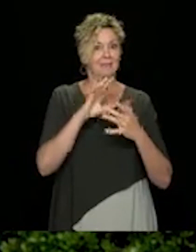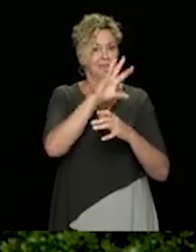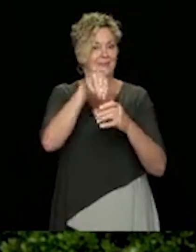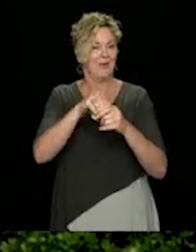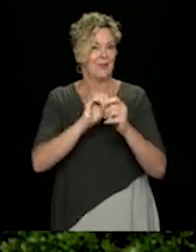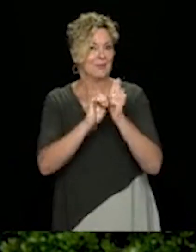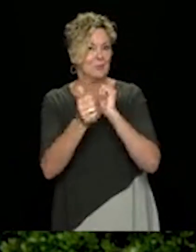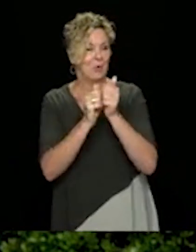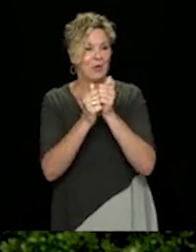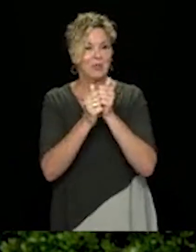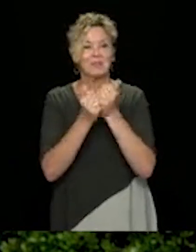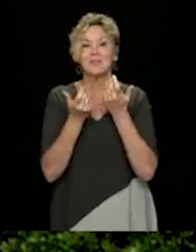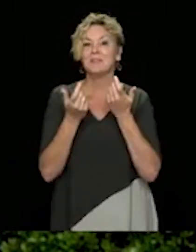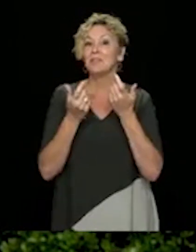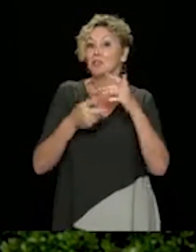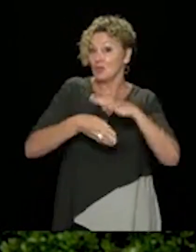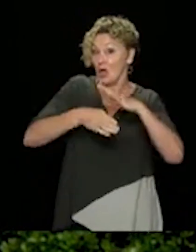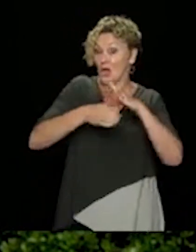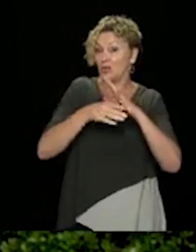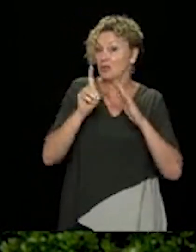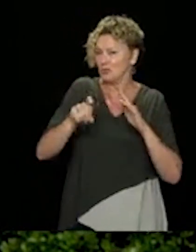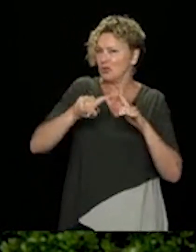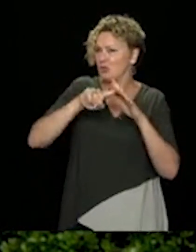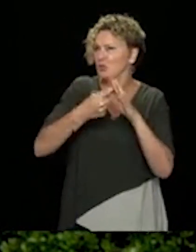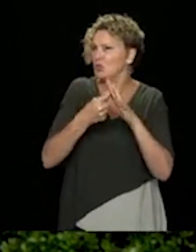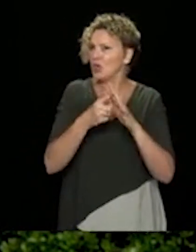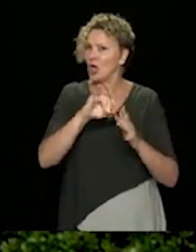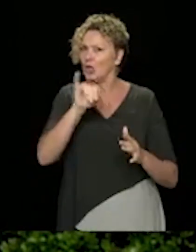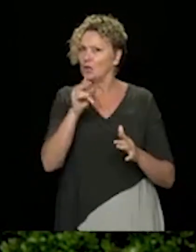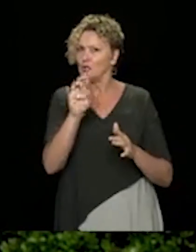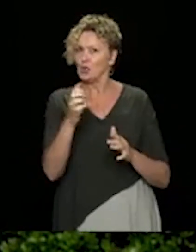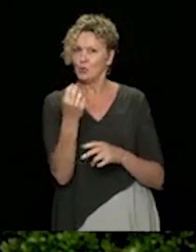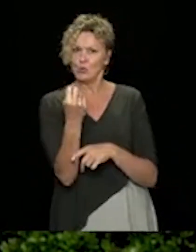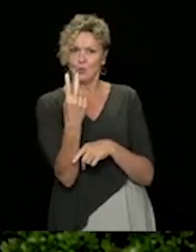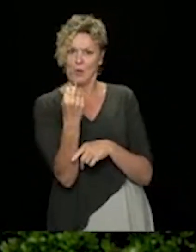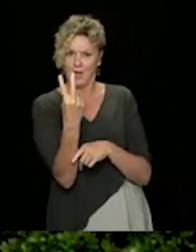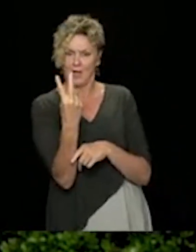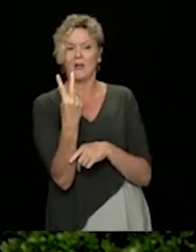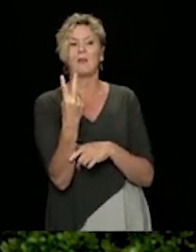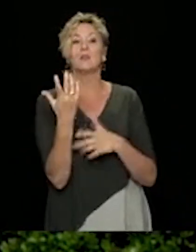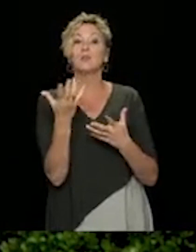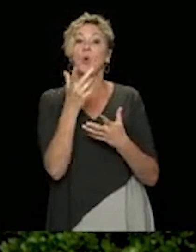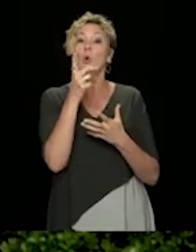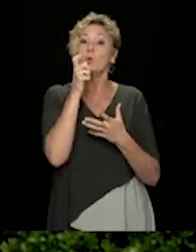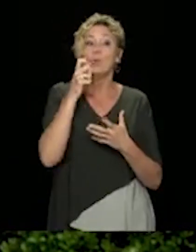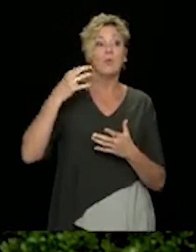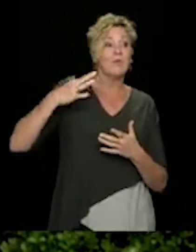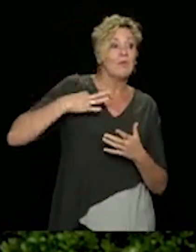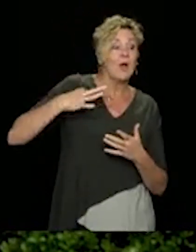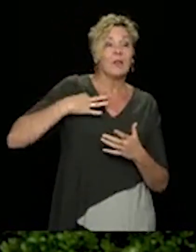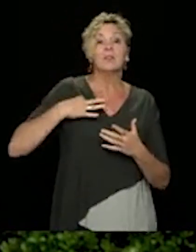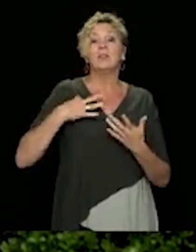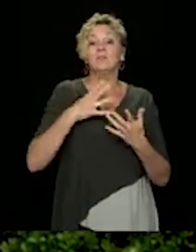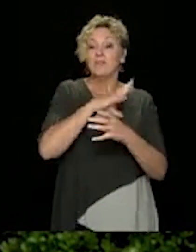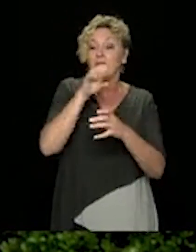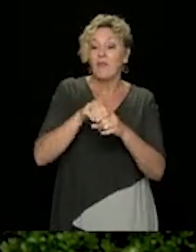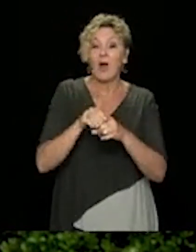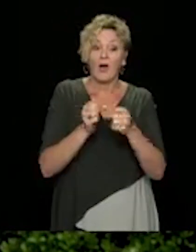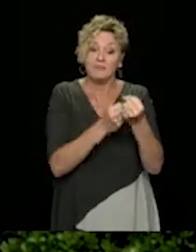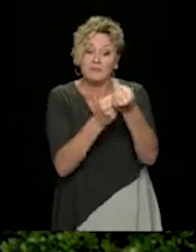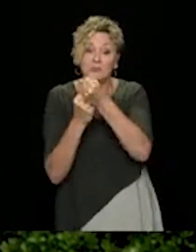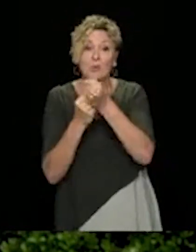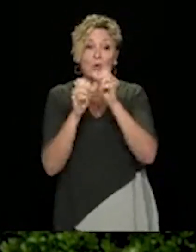as of June 12th. So in order for that to happen, we needed to free up those volunteers from any fear of litigation